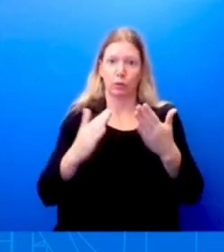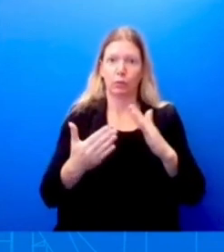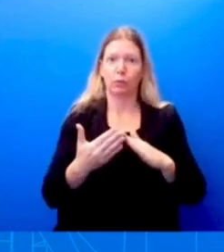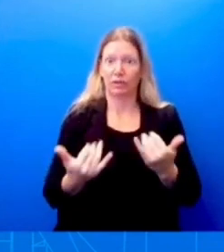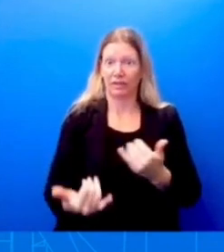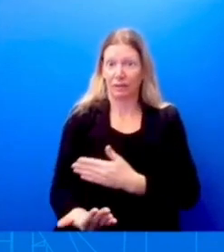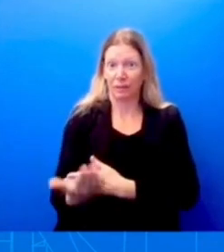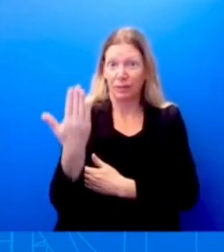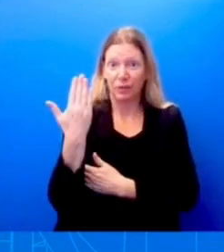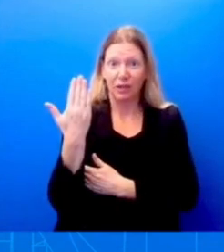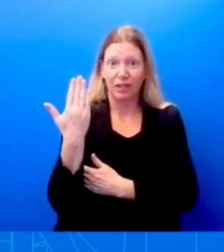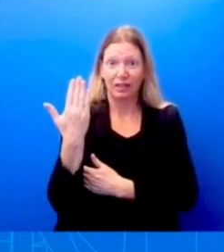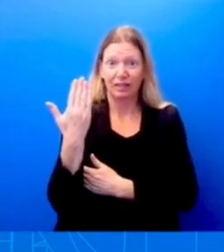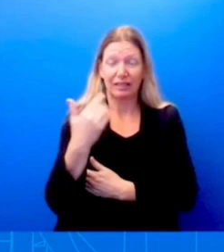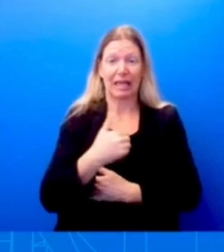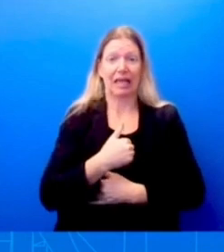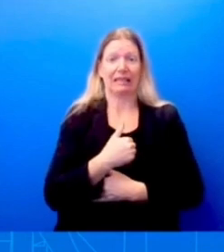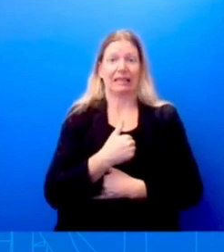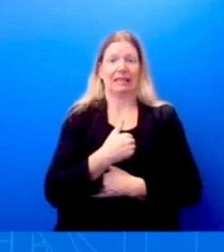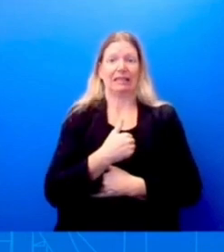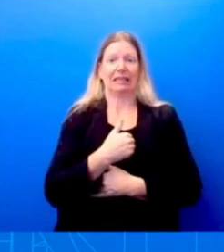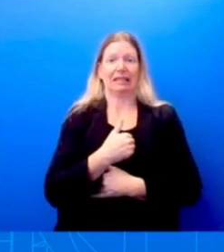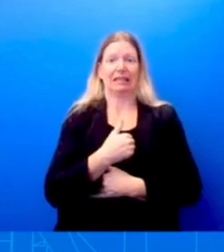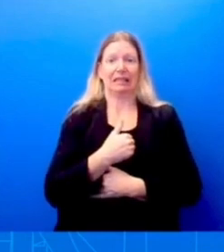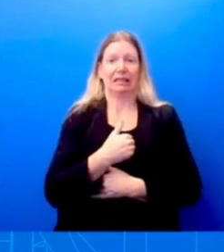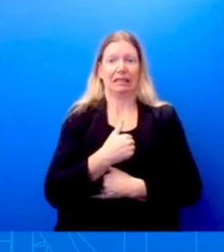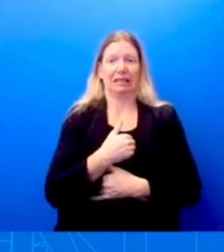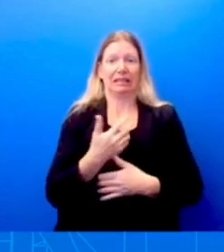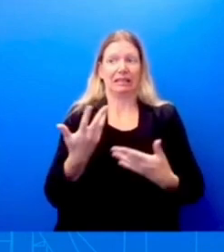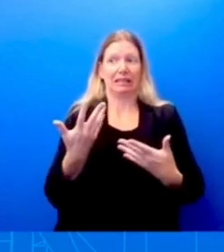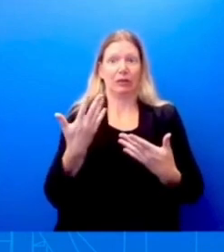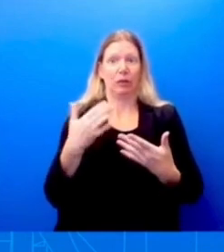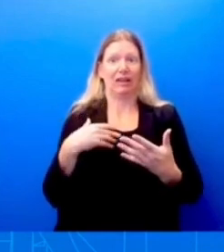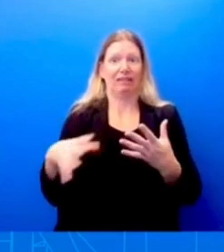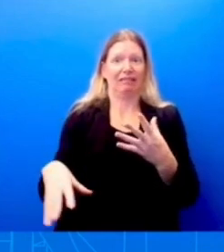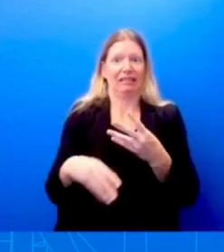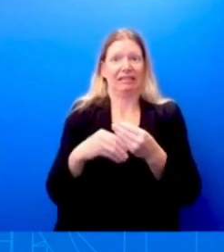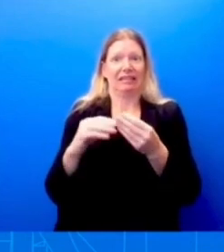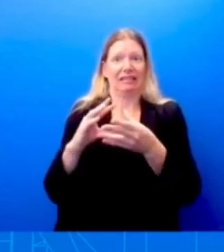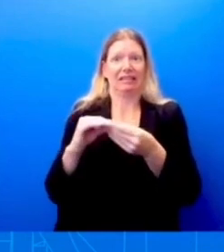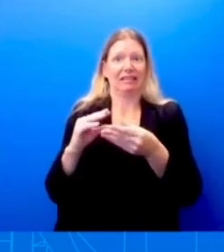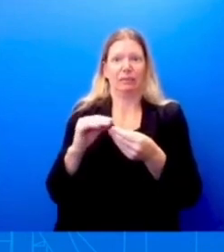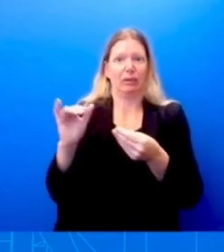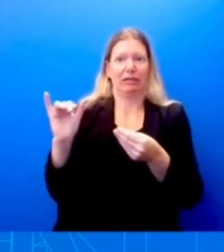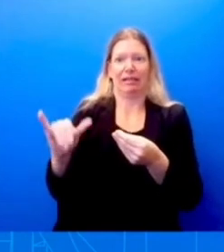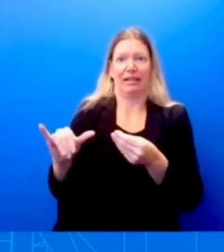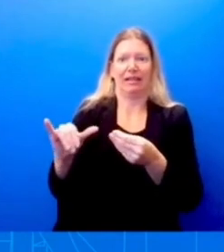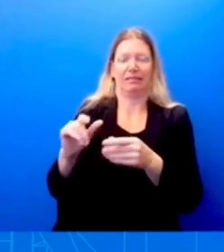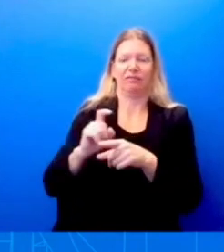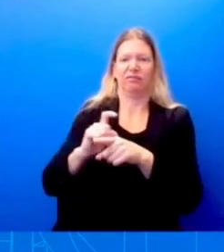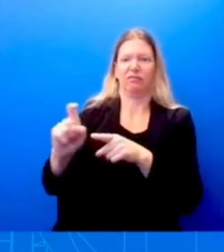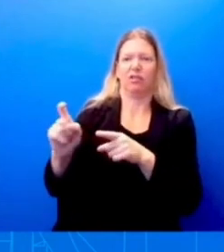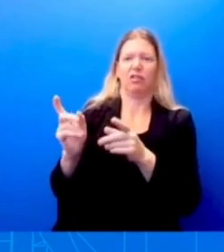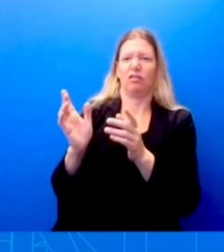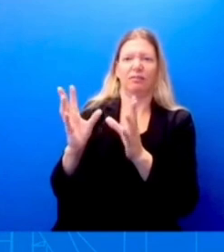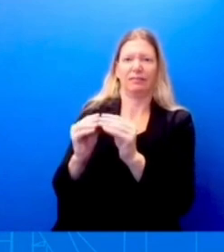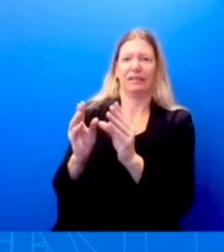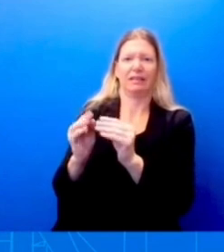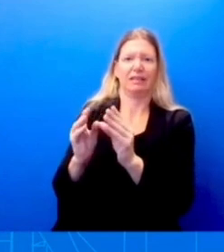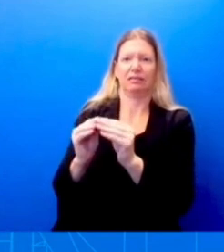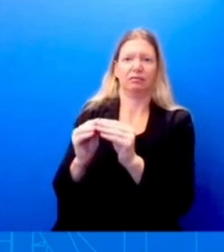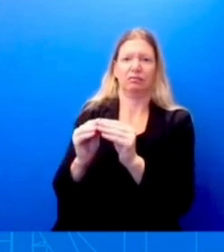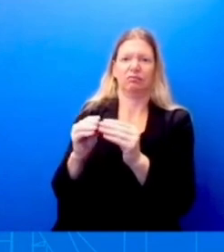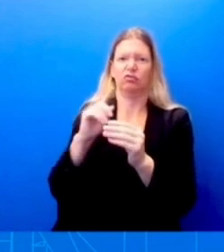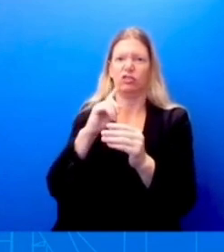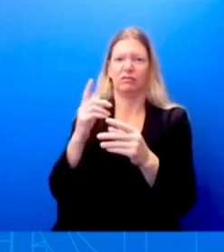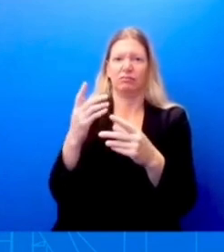out from that call. But clearly, those are the two kind of pertinent things at the moment that they were able to